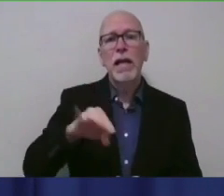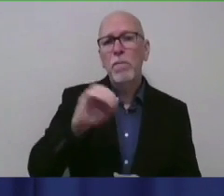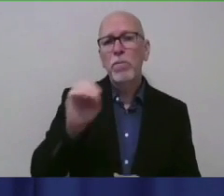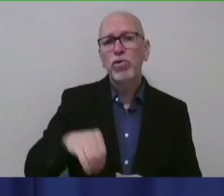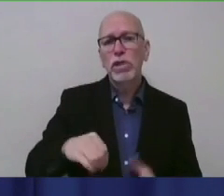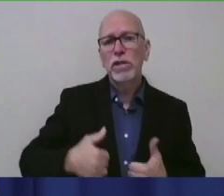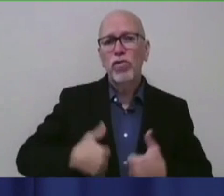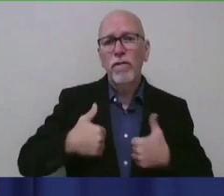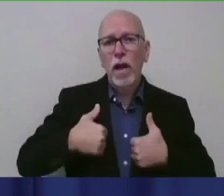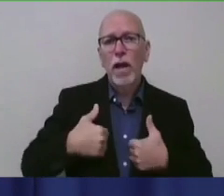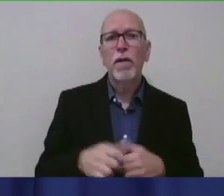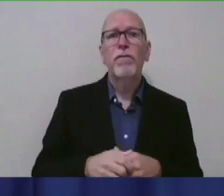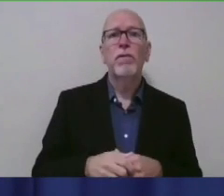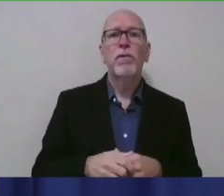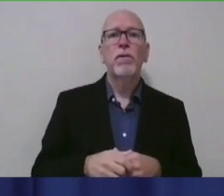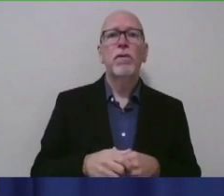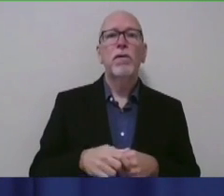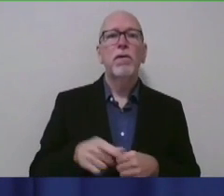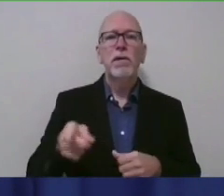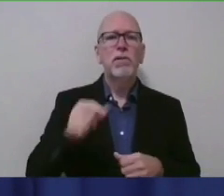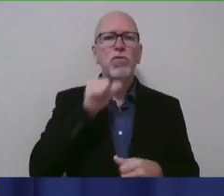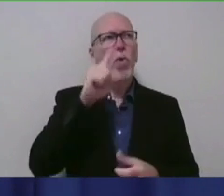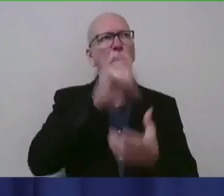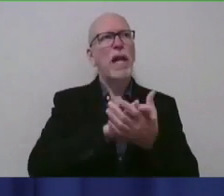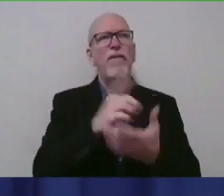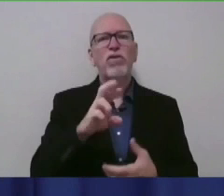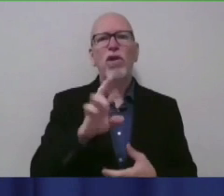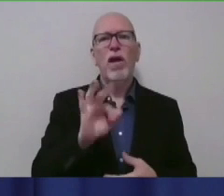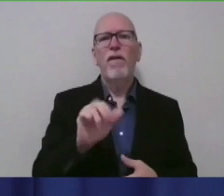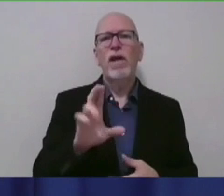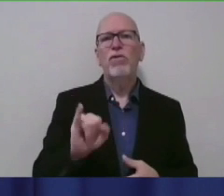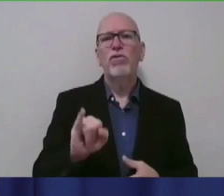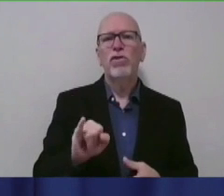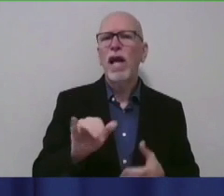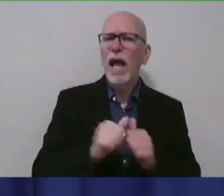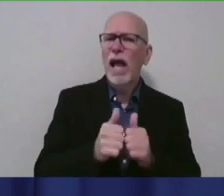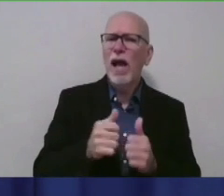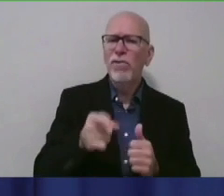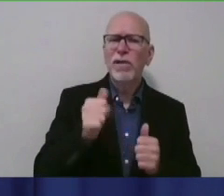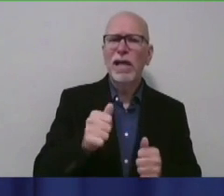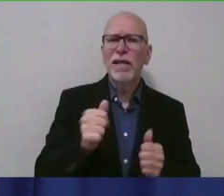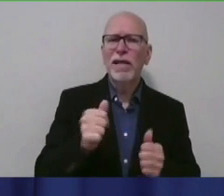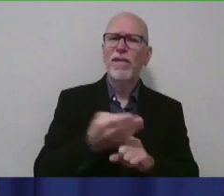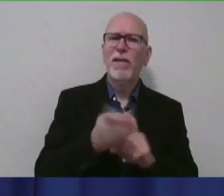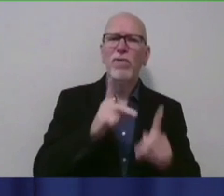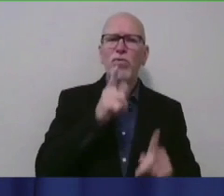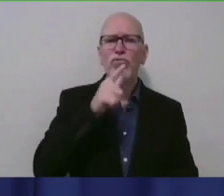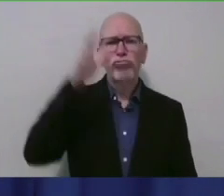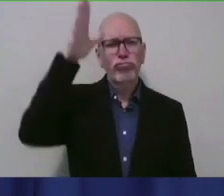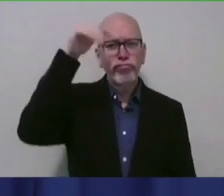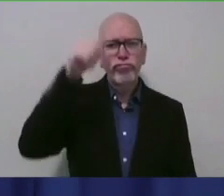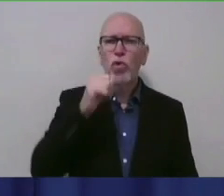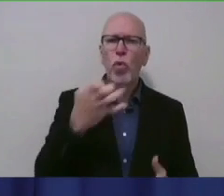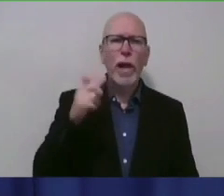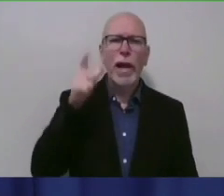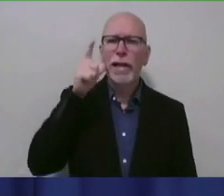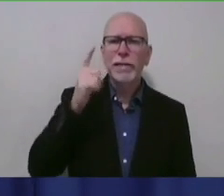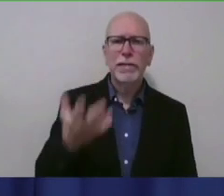rate. They don't believe Dr. Fauci. Just how do you convince the people who are just hard-headed and don't want to listen to get vaccinated?